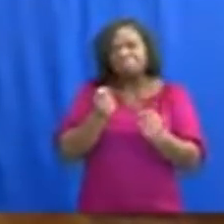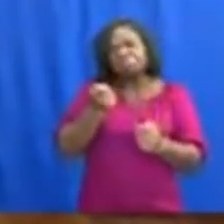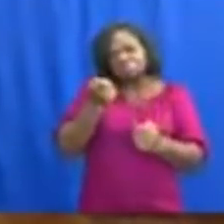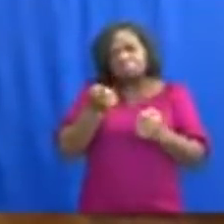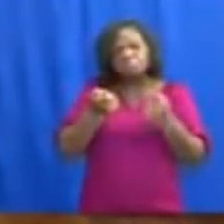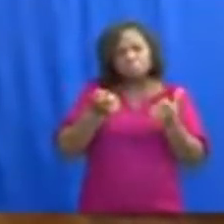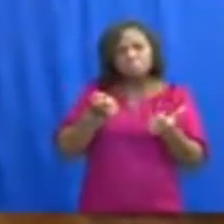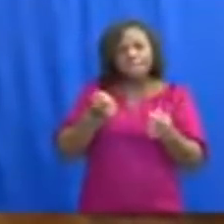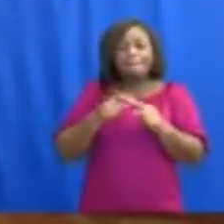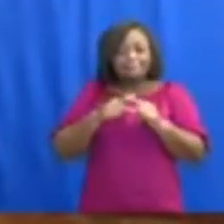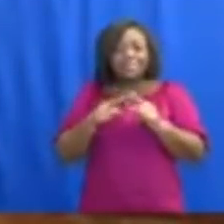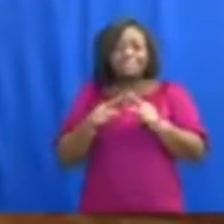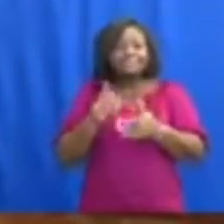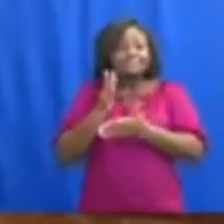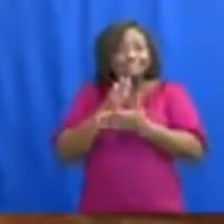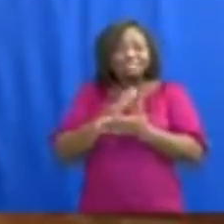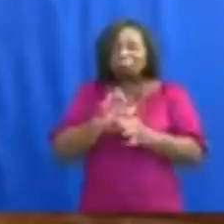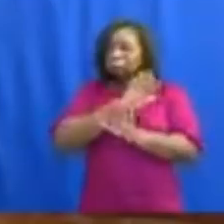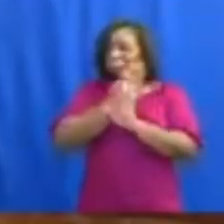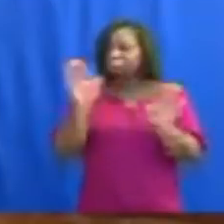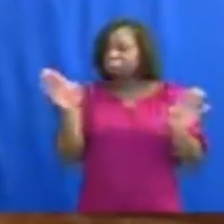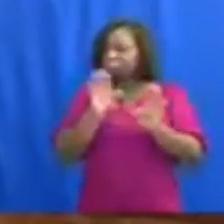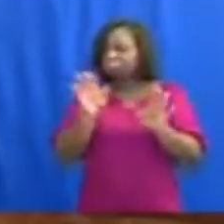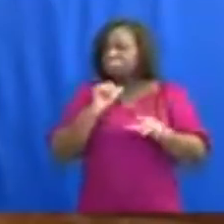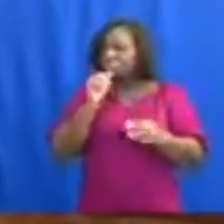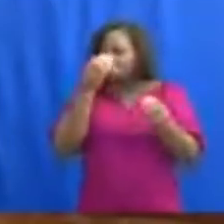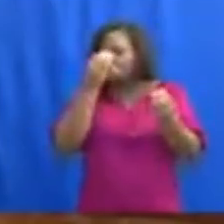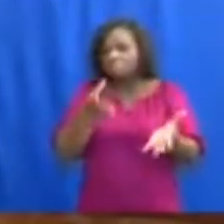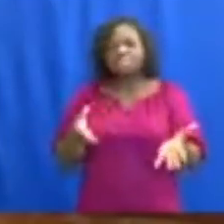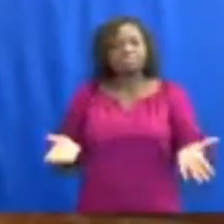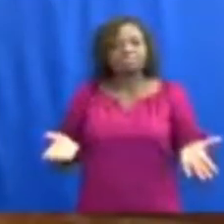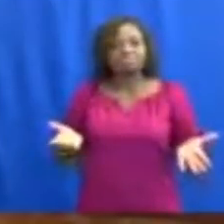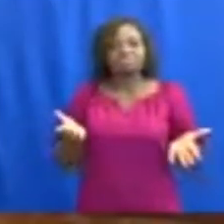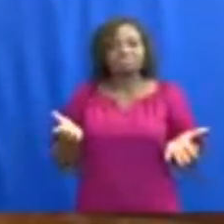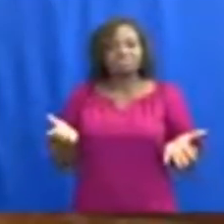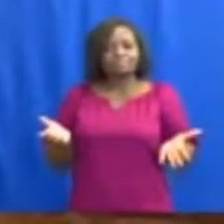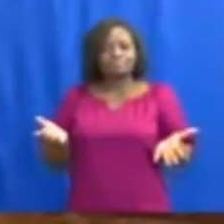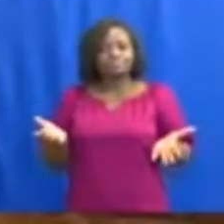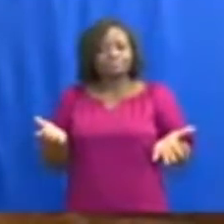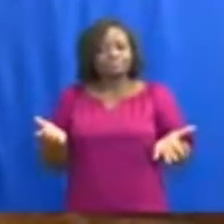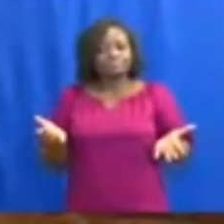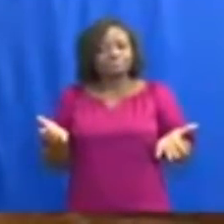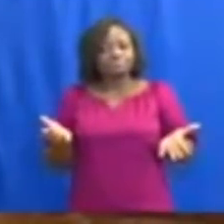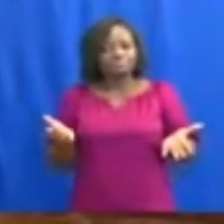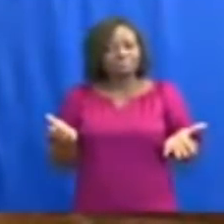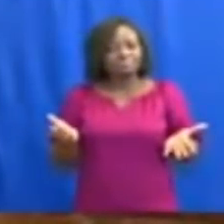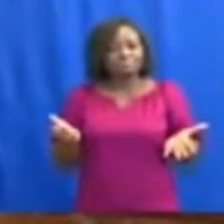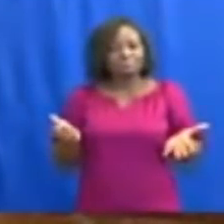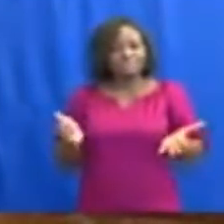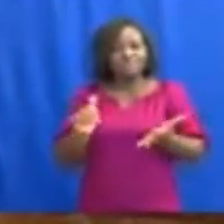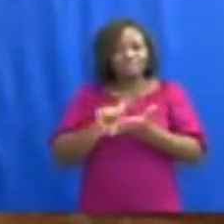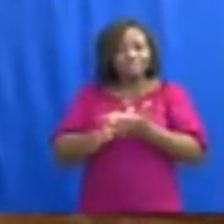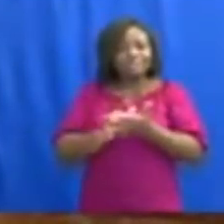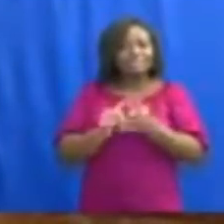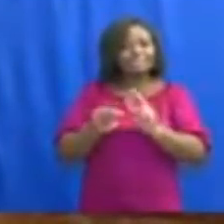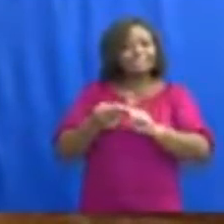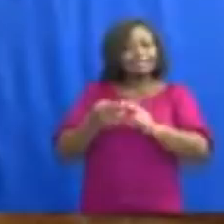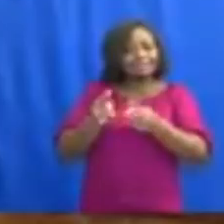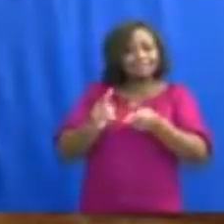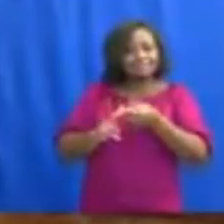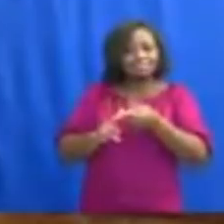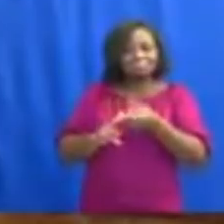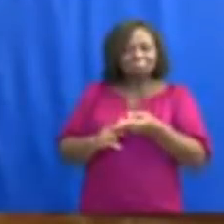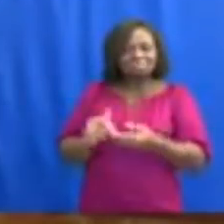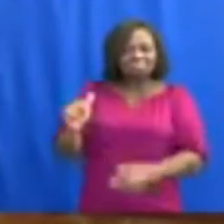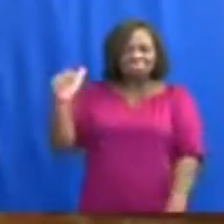there are some who do not. Others have slackened, and an unacceptably significant number have refused to